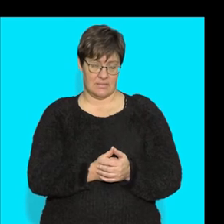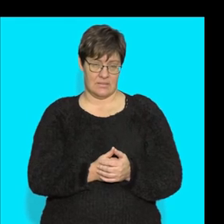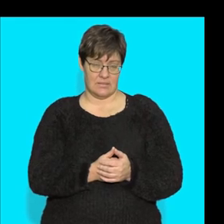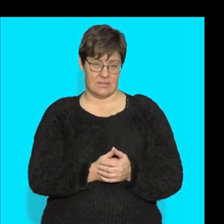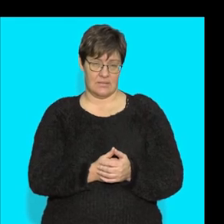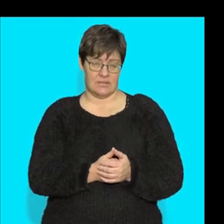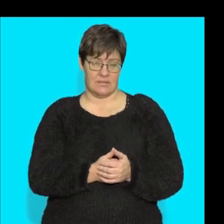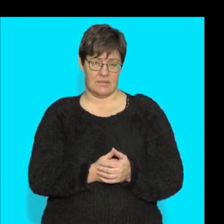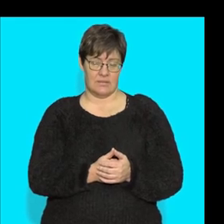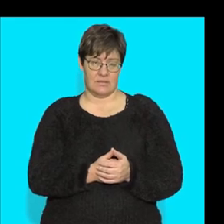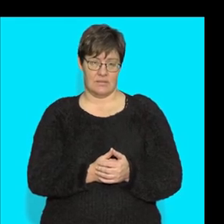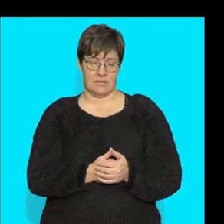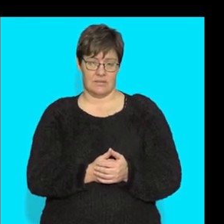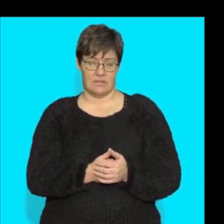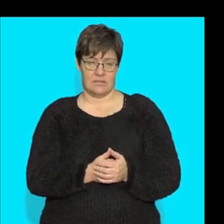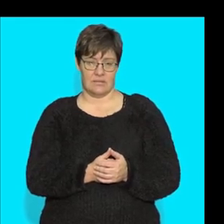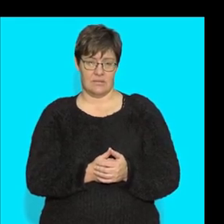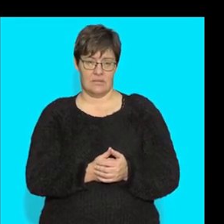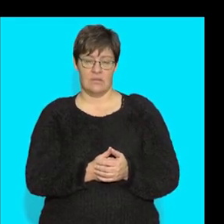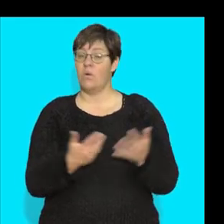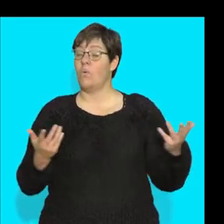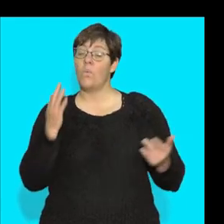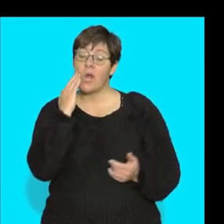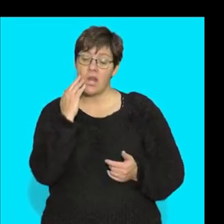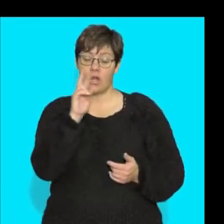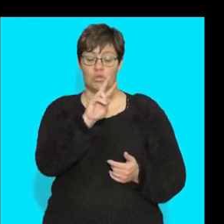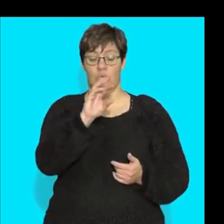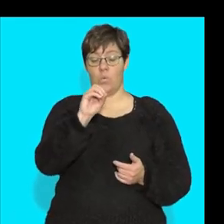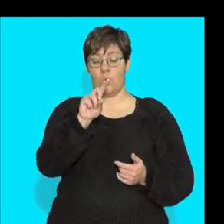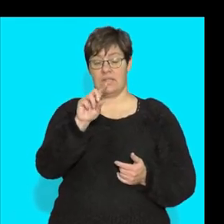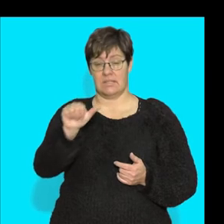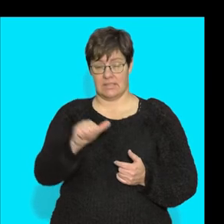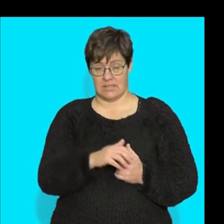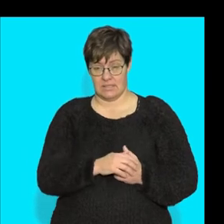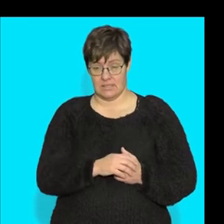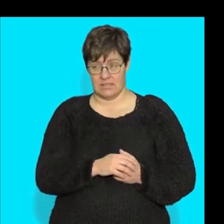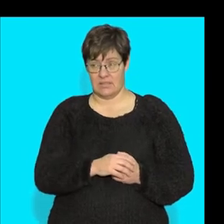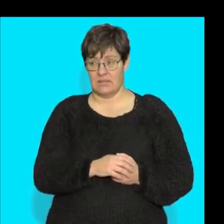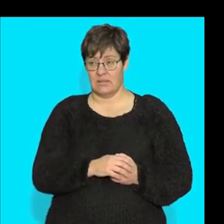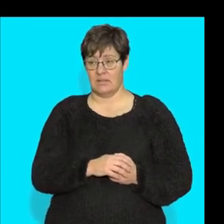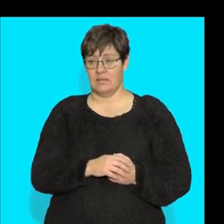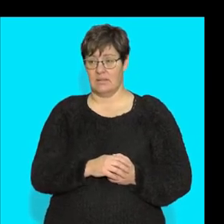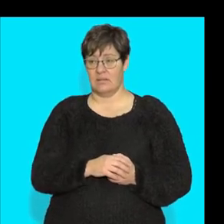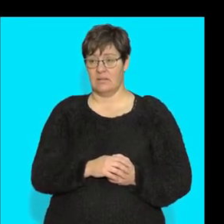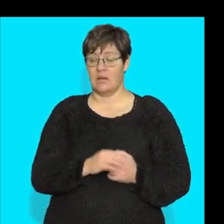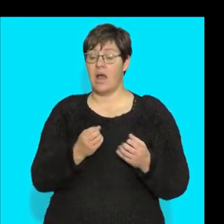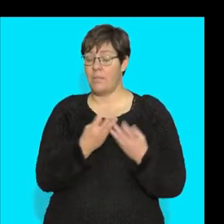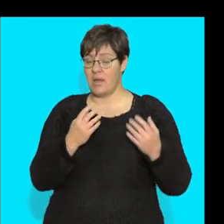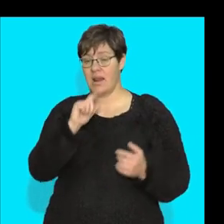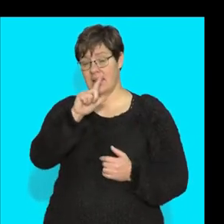All right. In, it says, in 2016 and then it says there in liters.